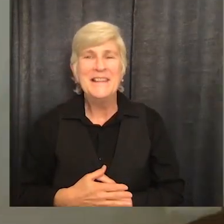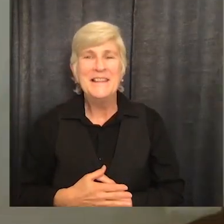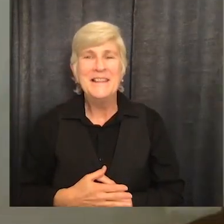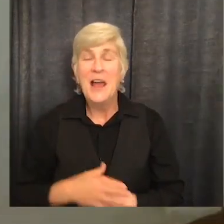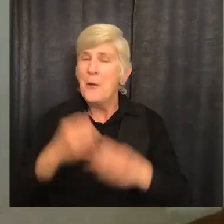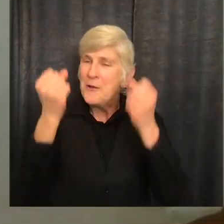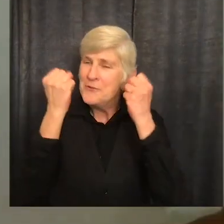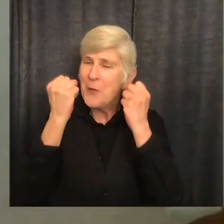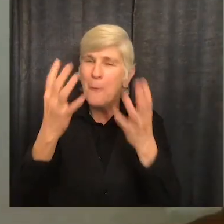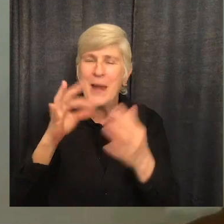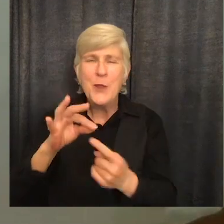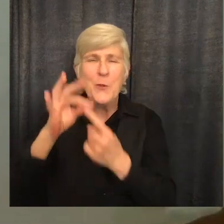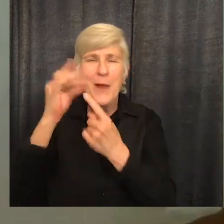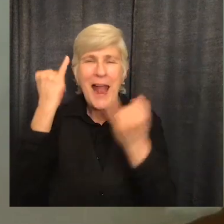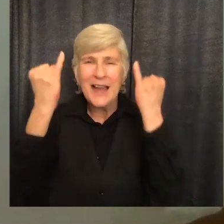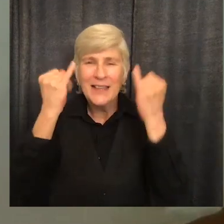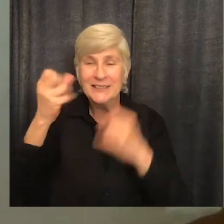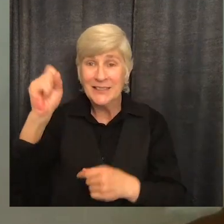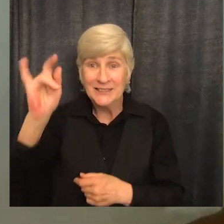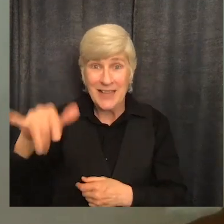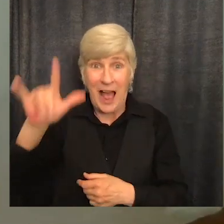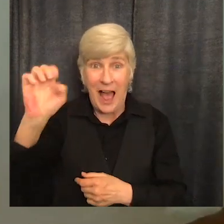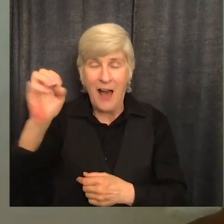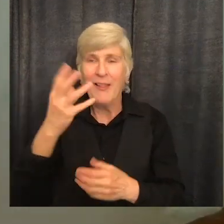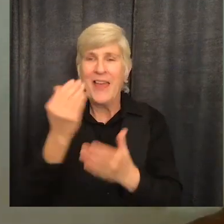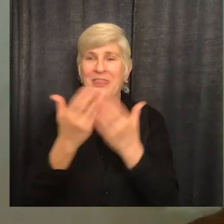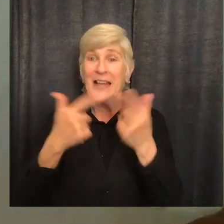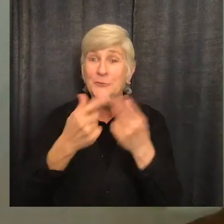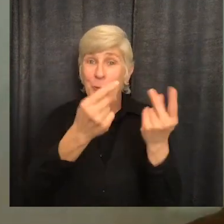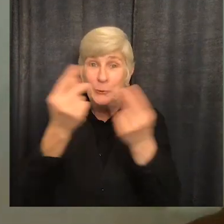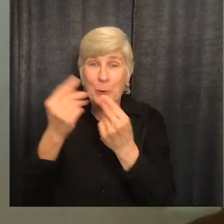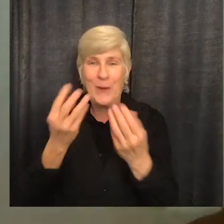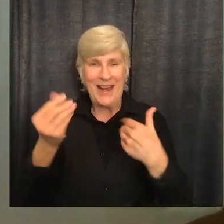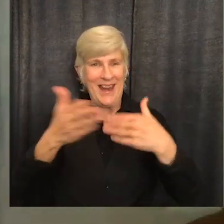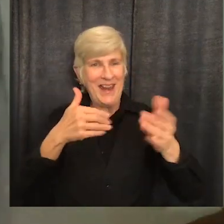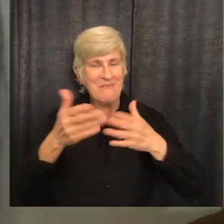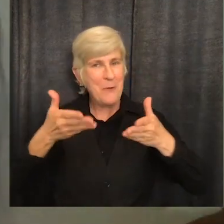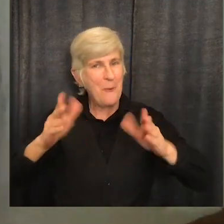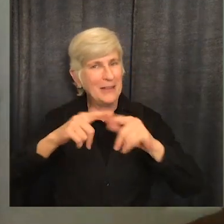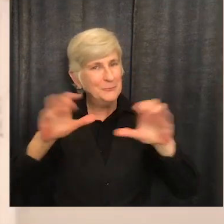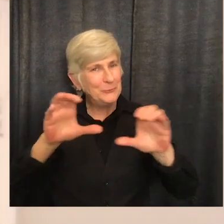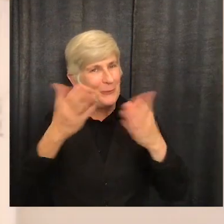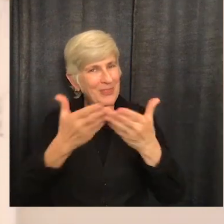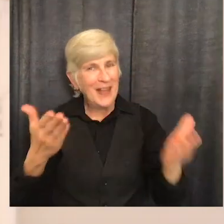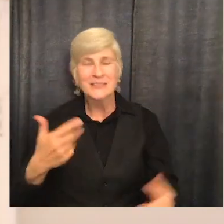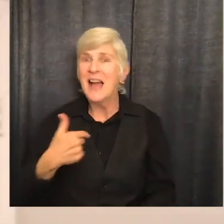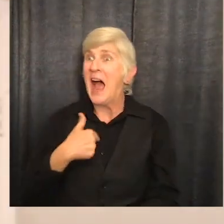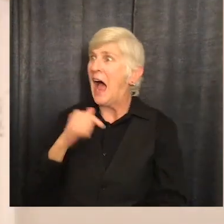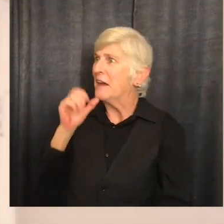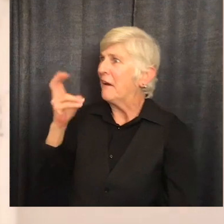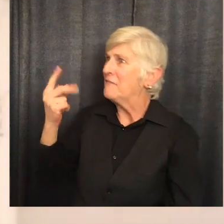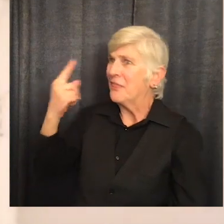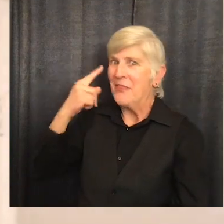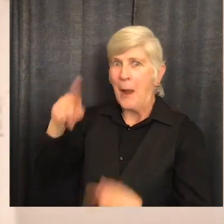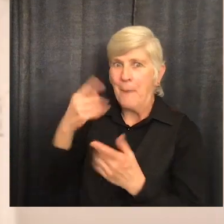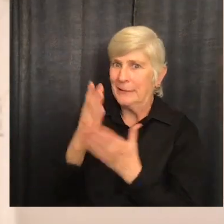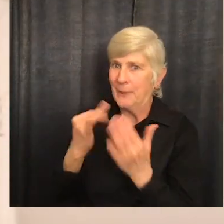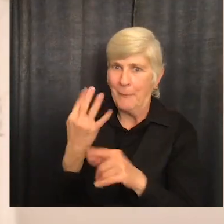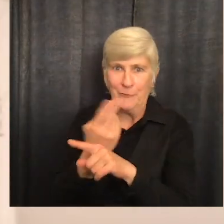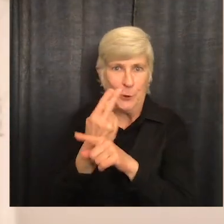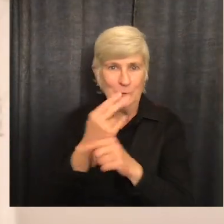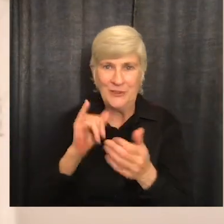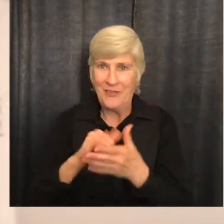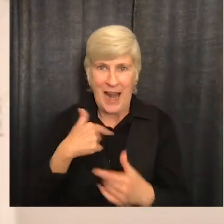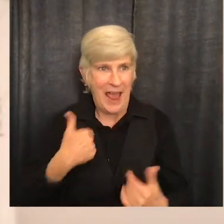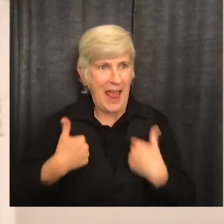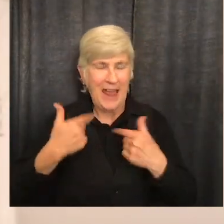So many unique ideas and styles and things to do and even ways to do things. I didn't even think about some of the uses that I